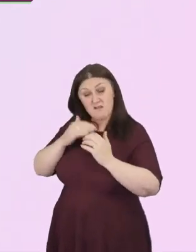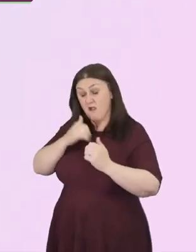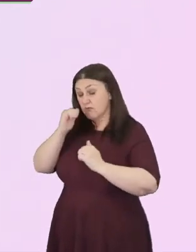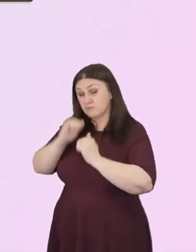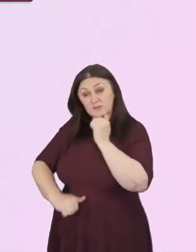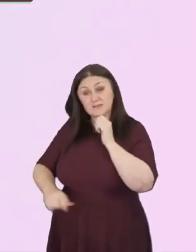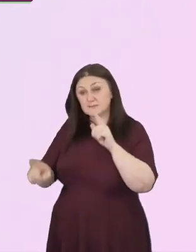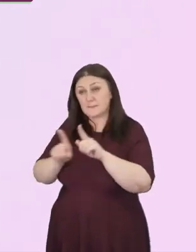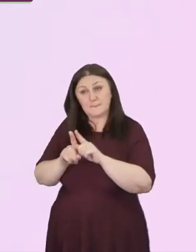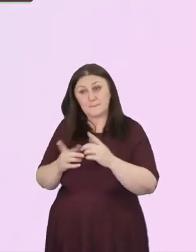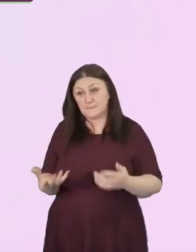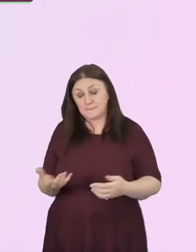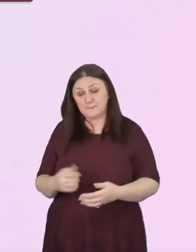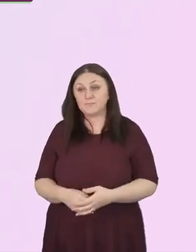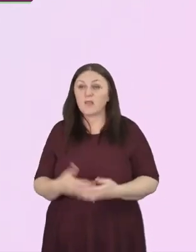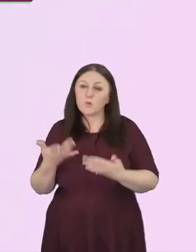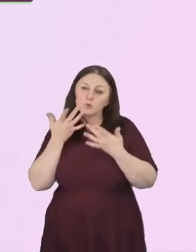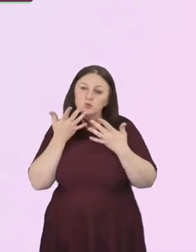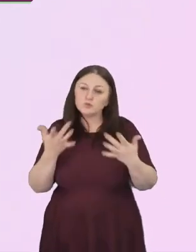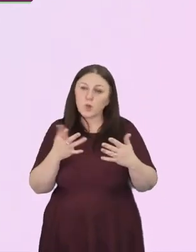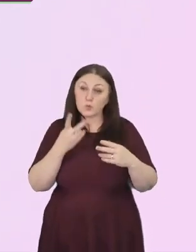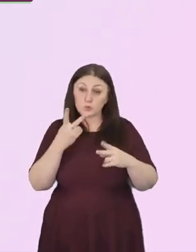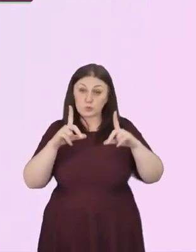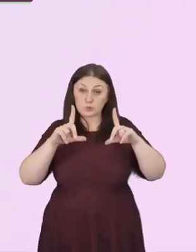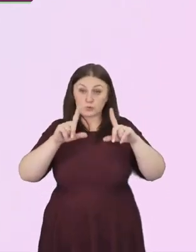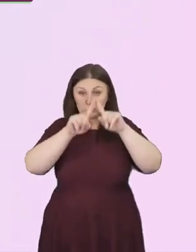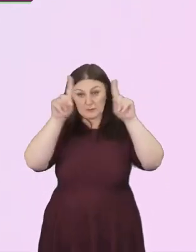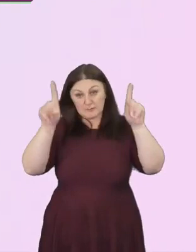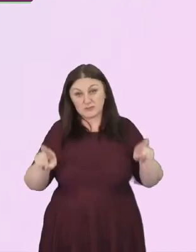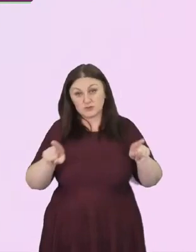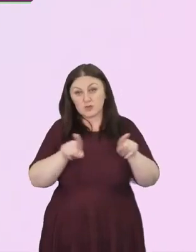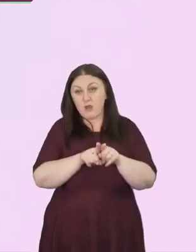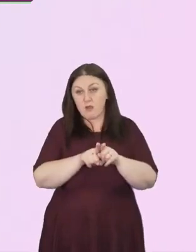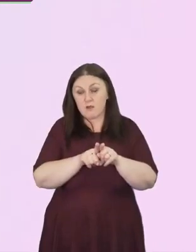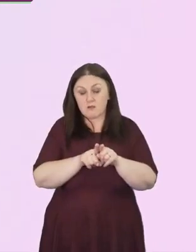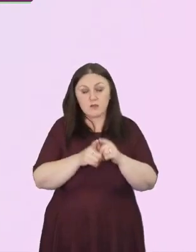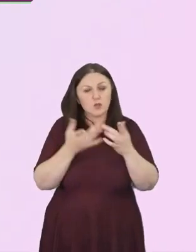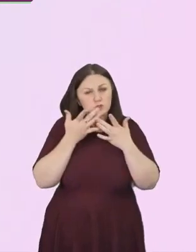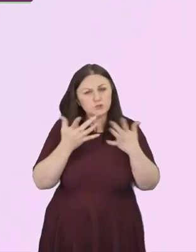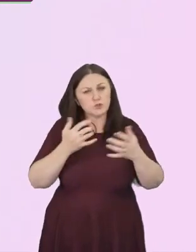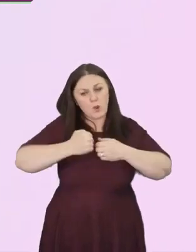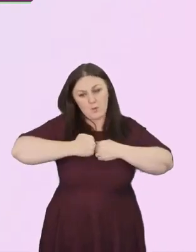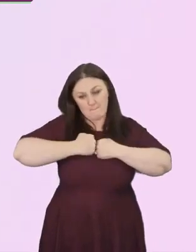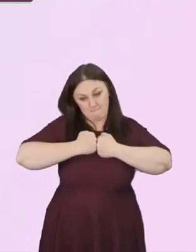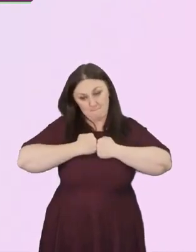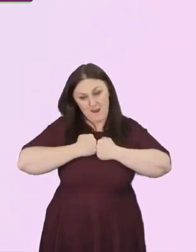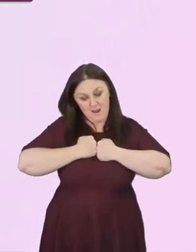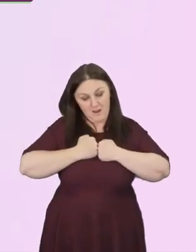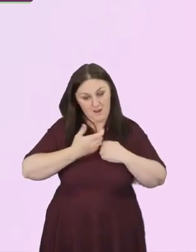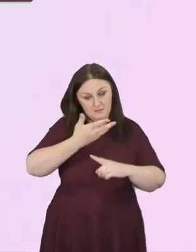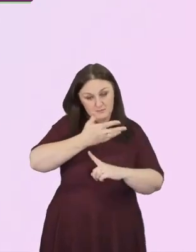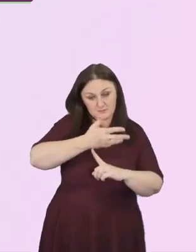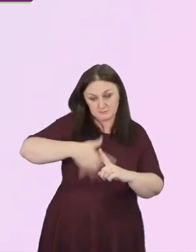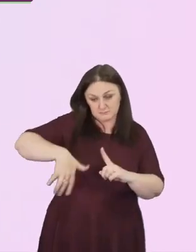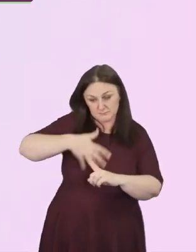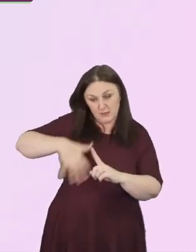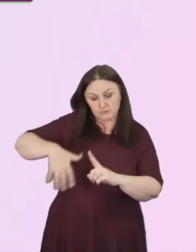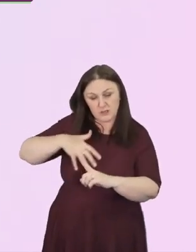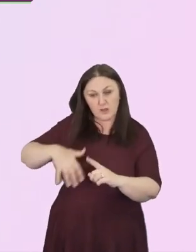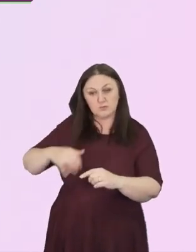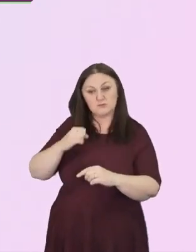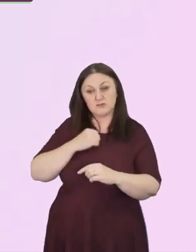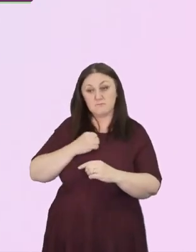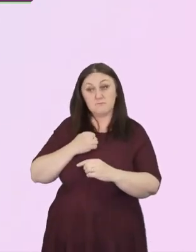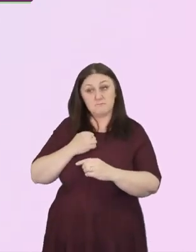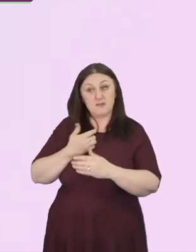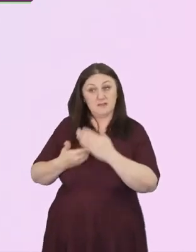two pictures. I want to show you something of my own personal history and background and the truths